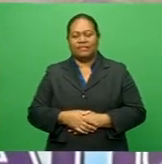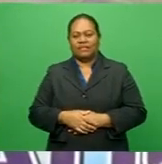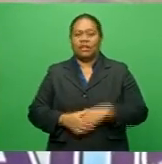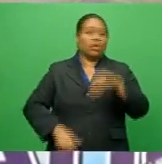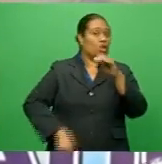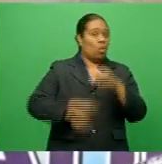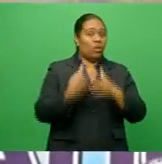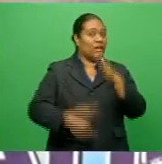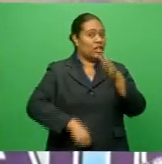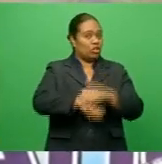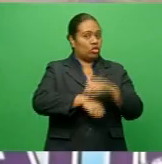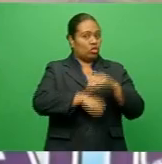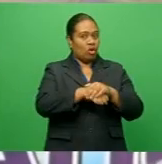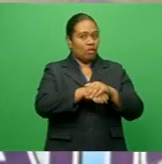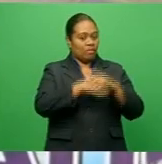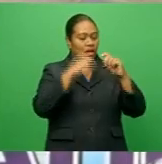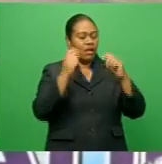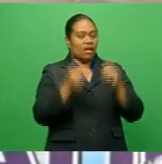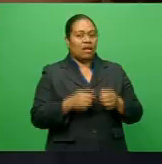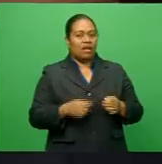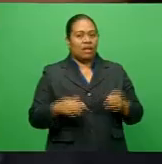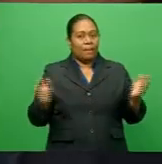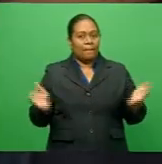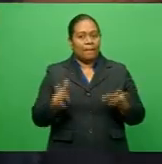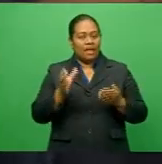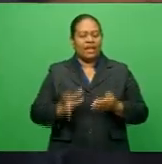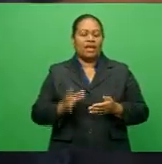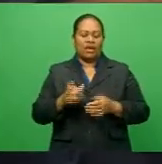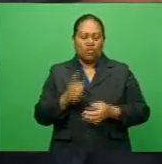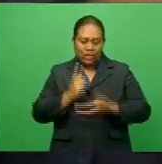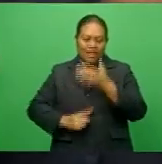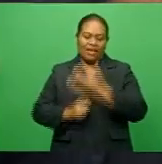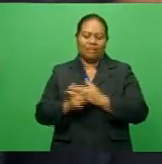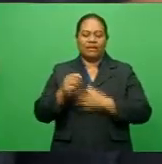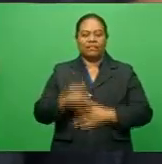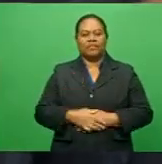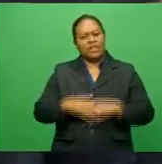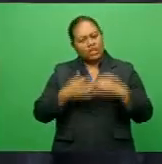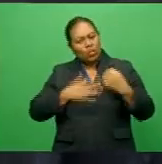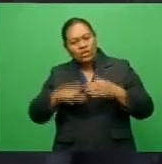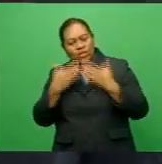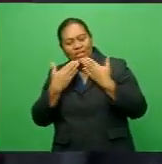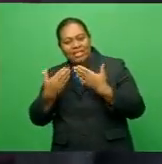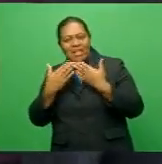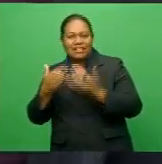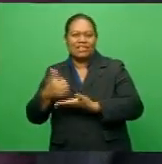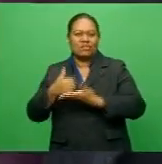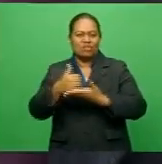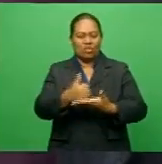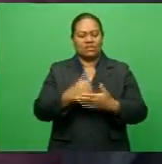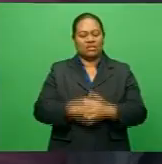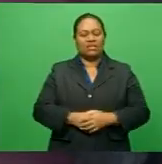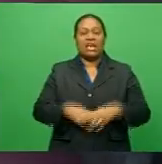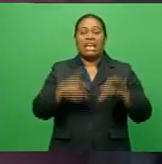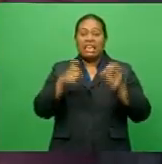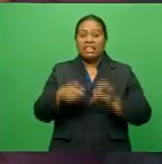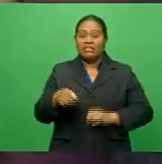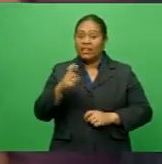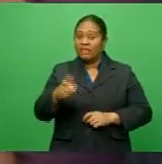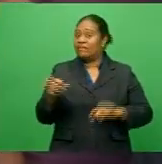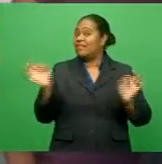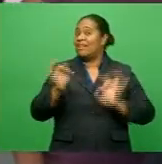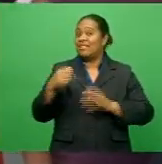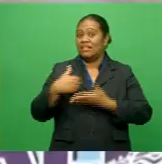this weekend and playing players. And also, I'd like to thank our sponsors without the sponsors nowadays.